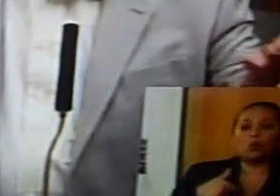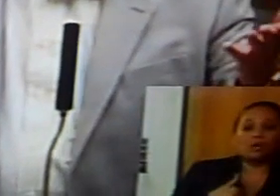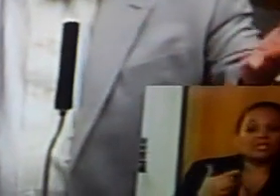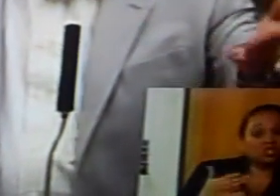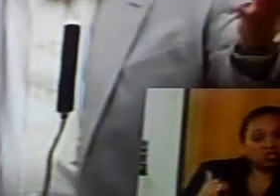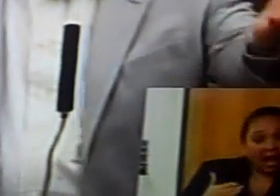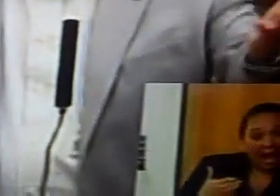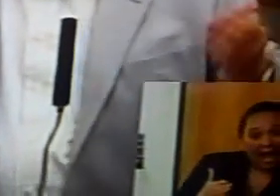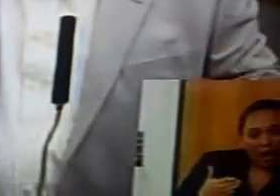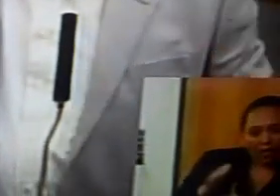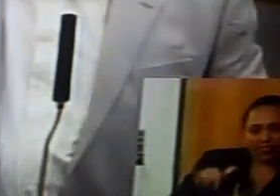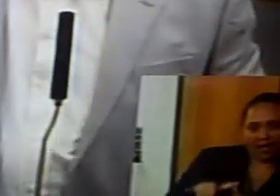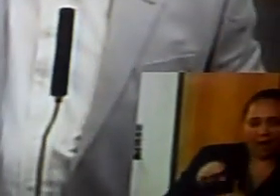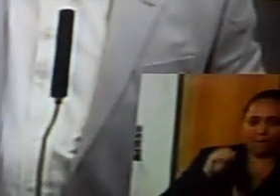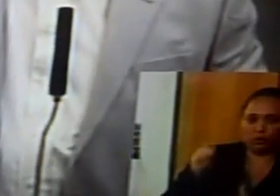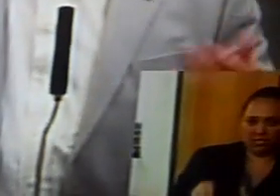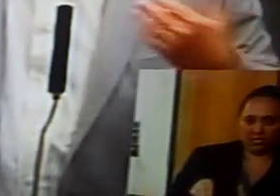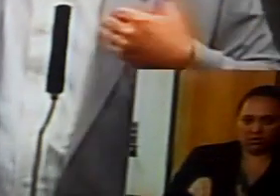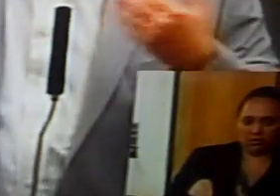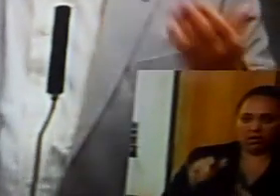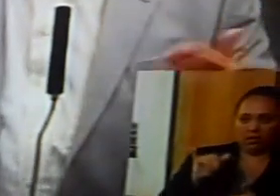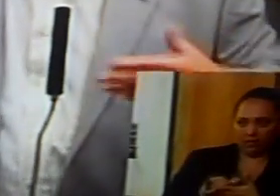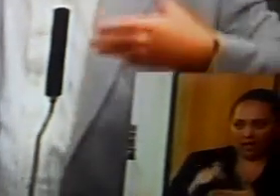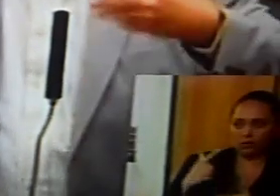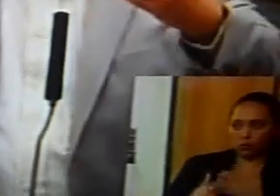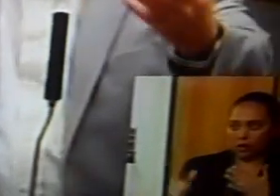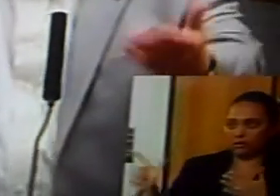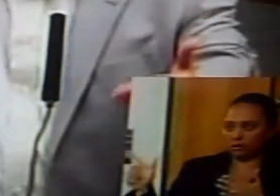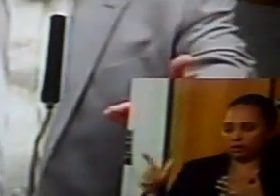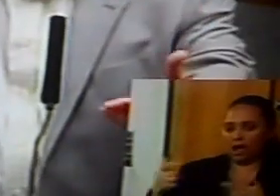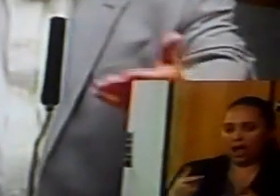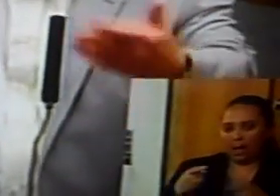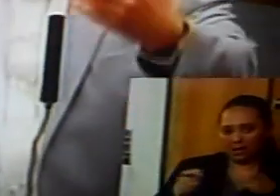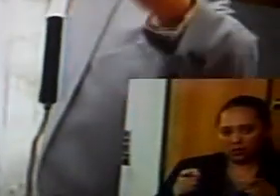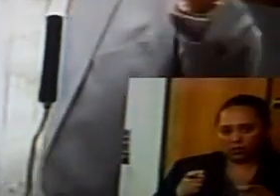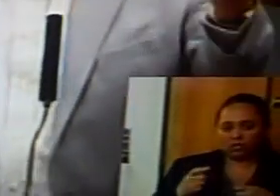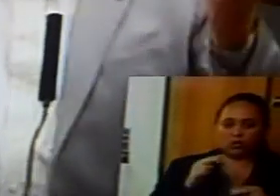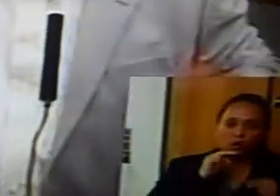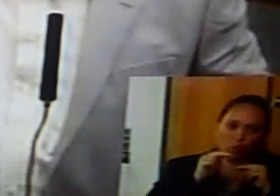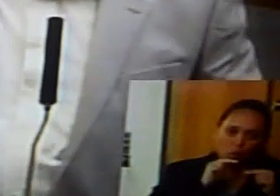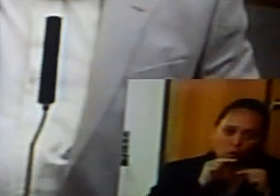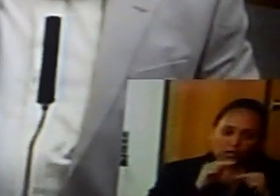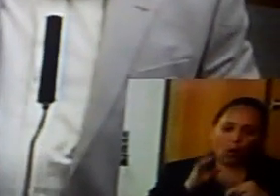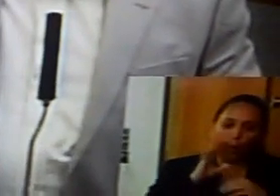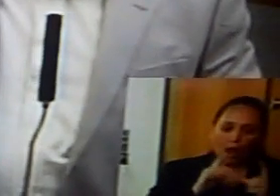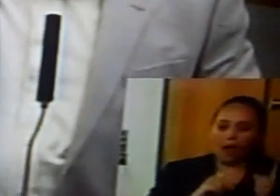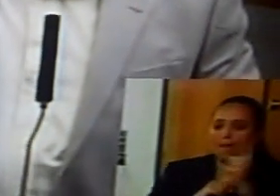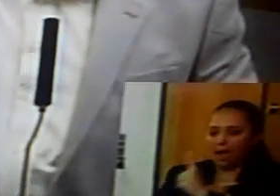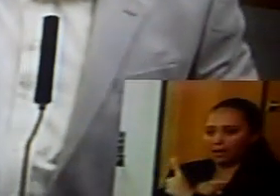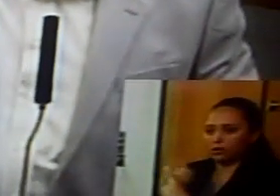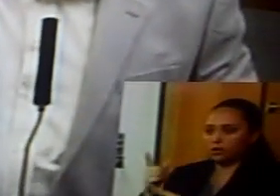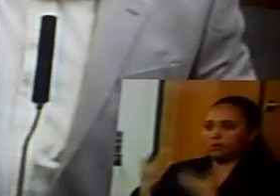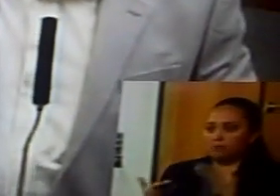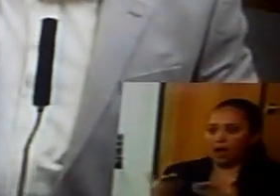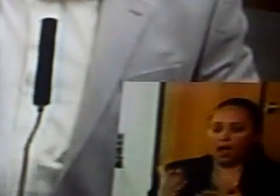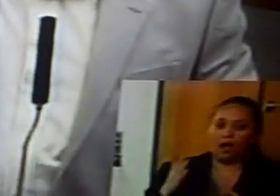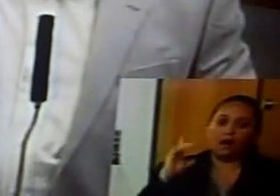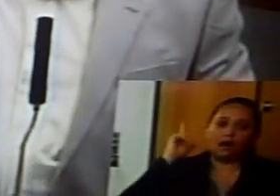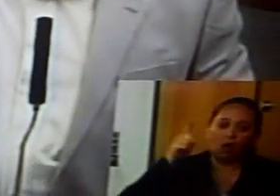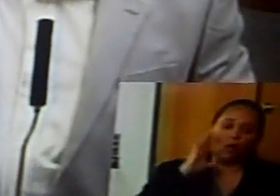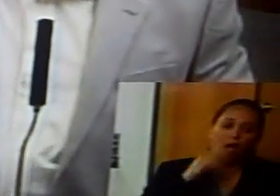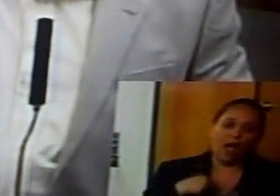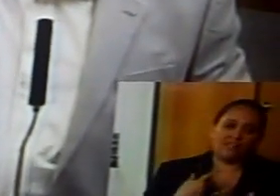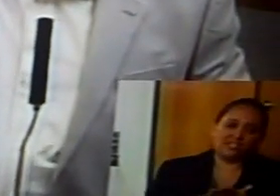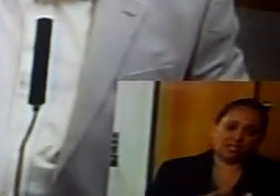in a nutshell, authorizing the administration to negotiate. It's going to come back to you and we might have a discussion back then.